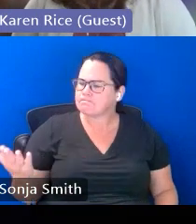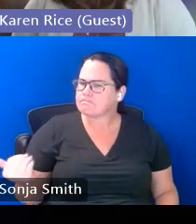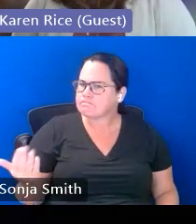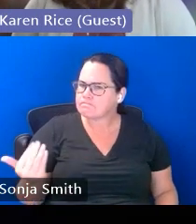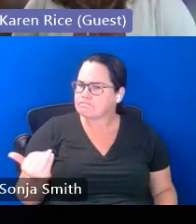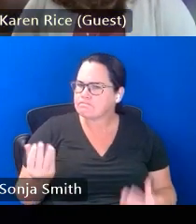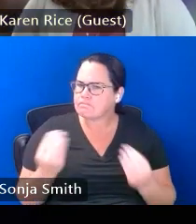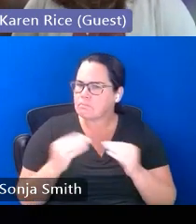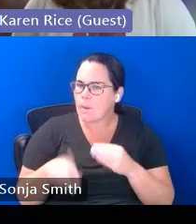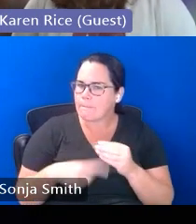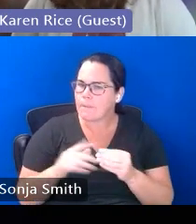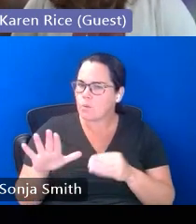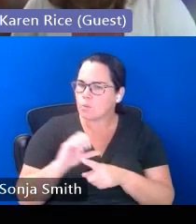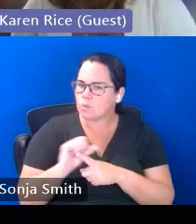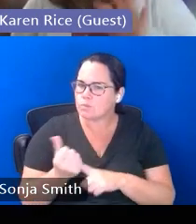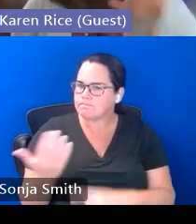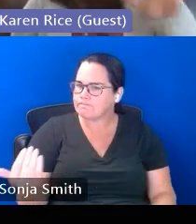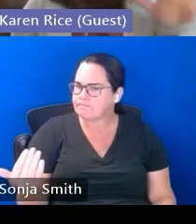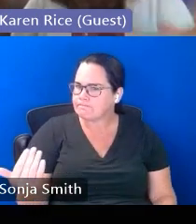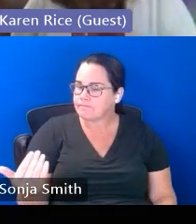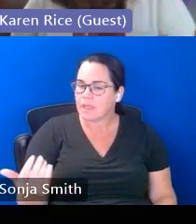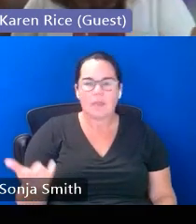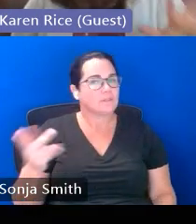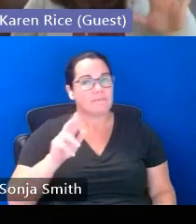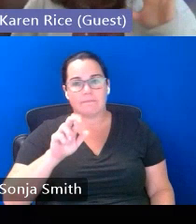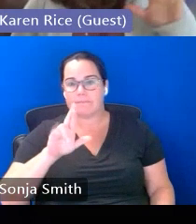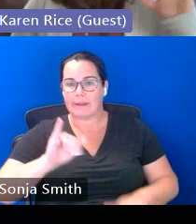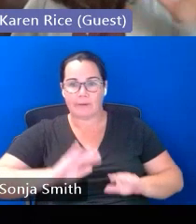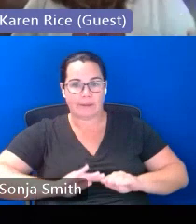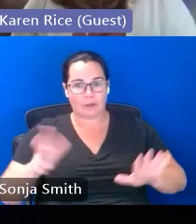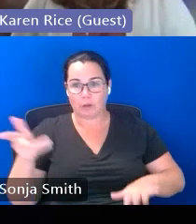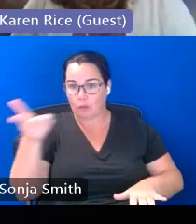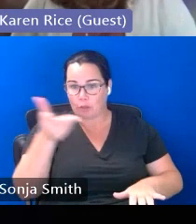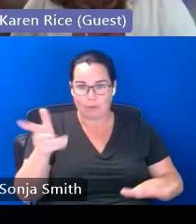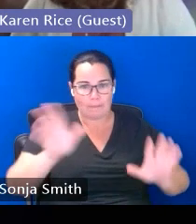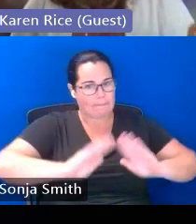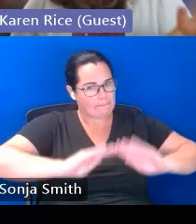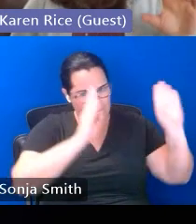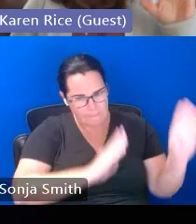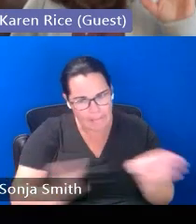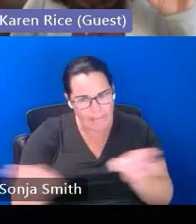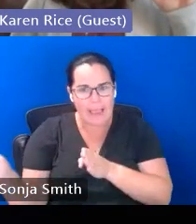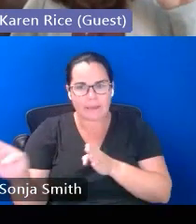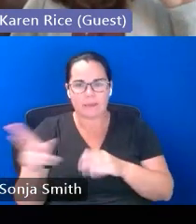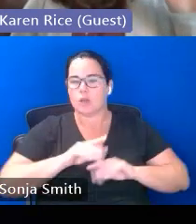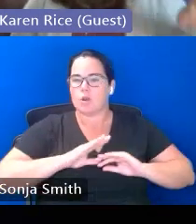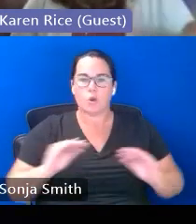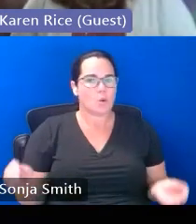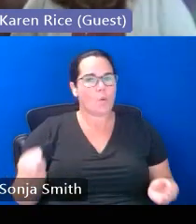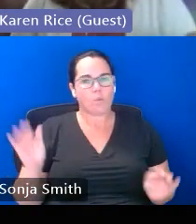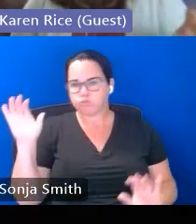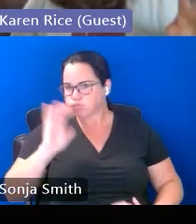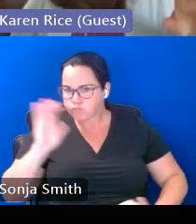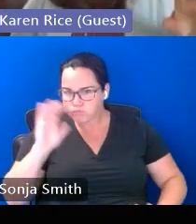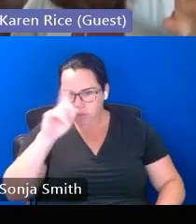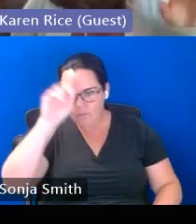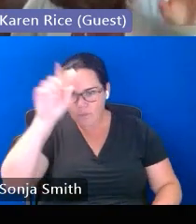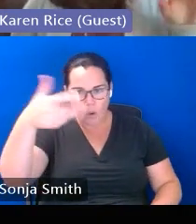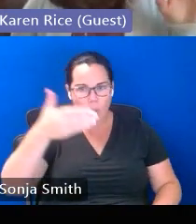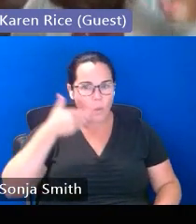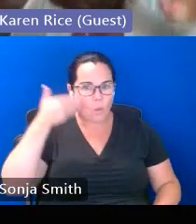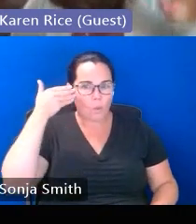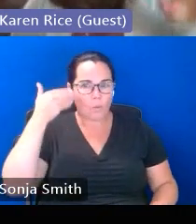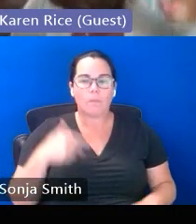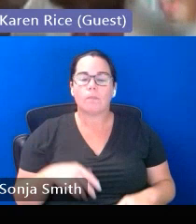living situation and it was very clear that this was a planned arrangement nobody was looking for other housing their intent was to stay together